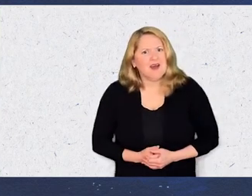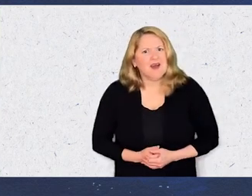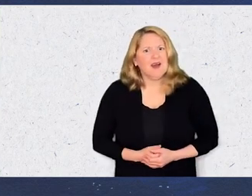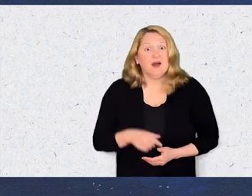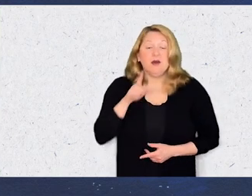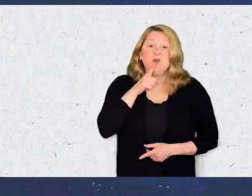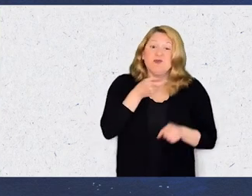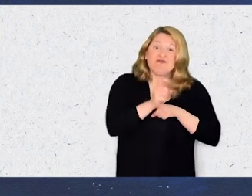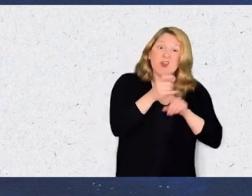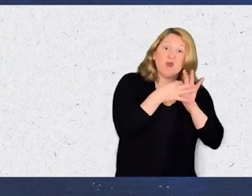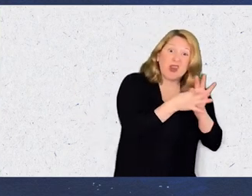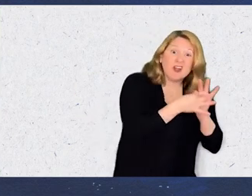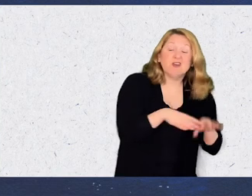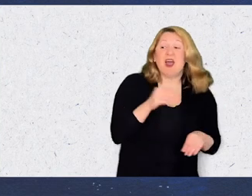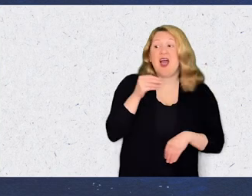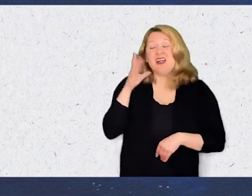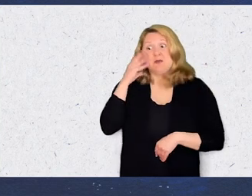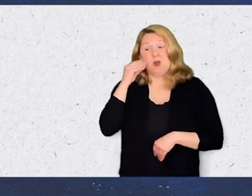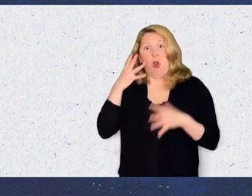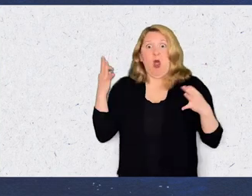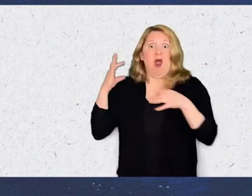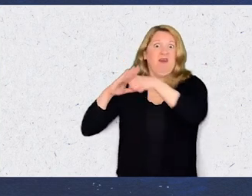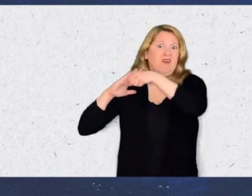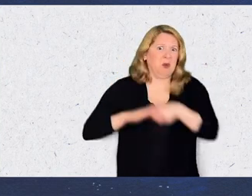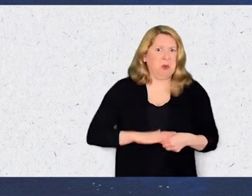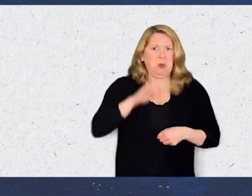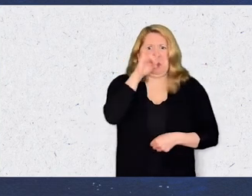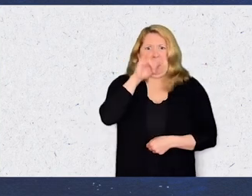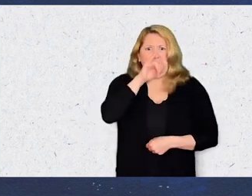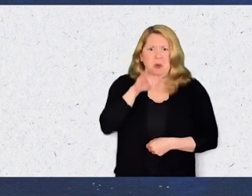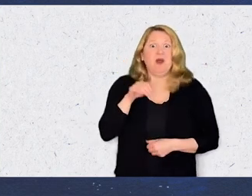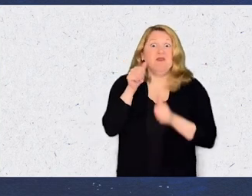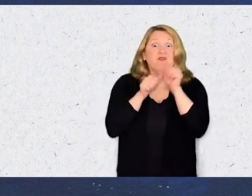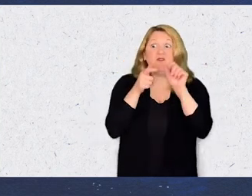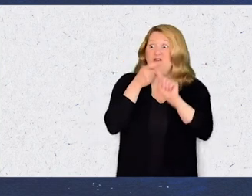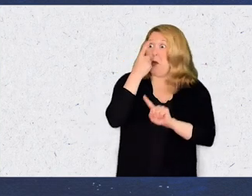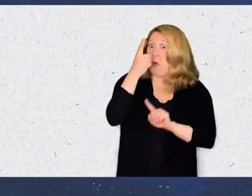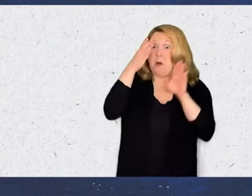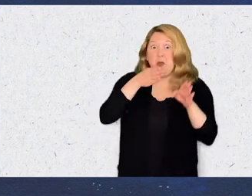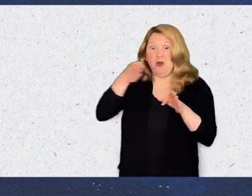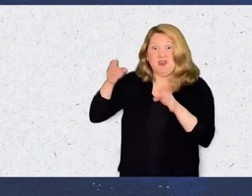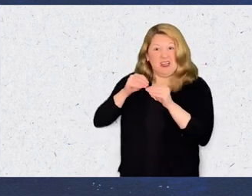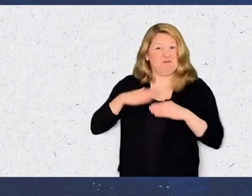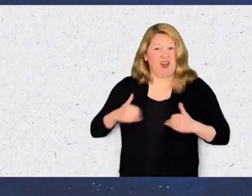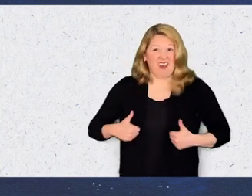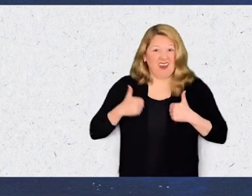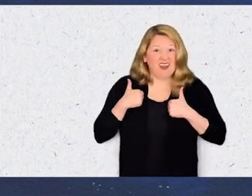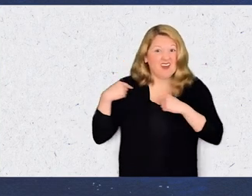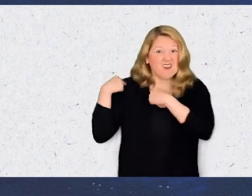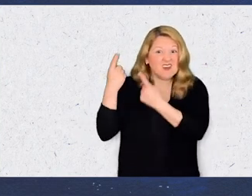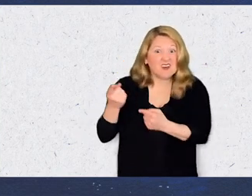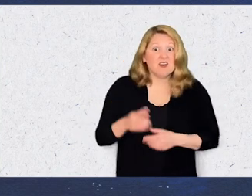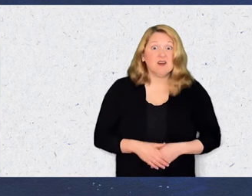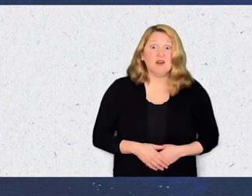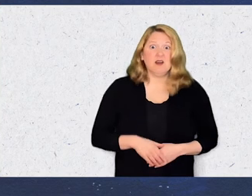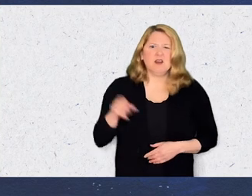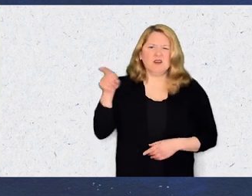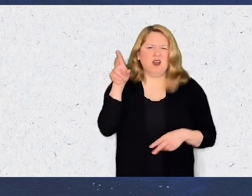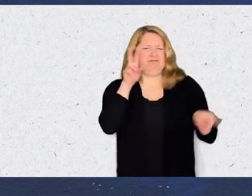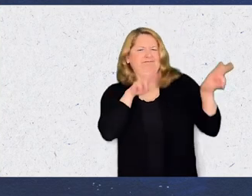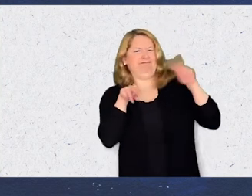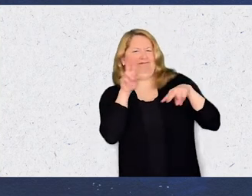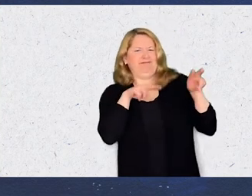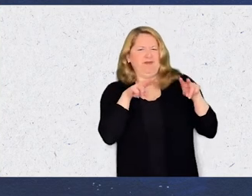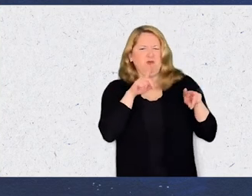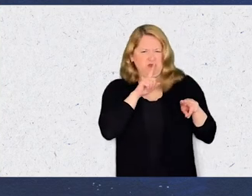life, ruining relationships, experiencing ableism from every single person I have ever met in my life, up to